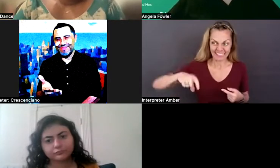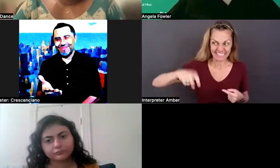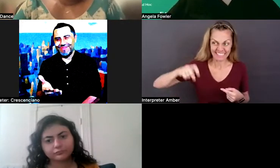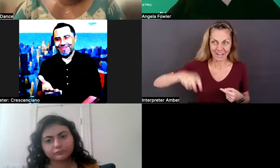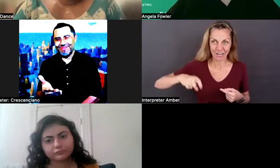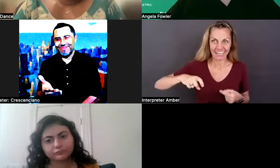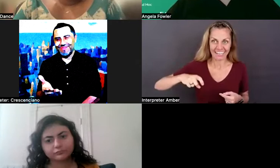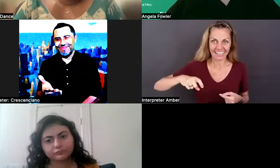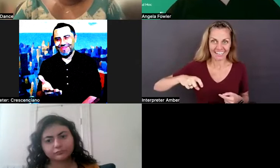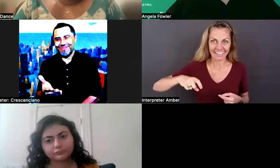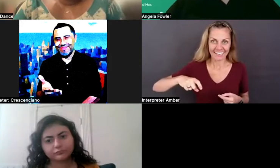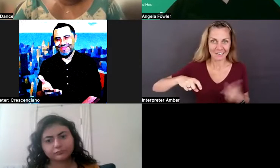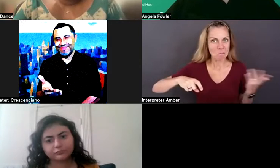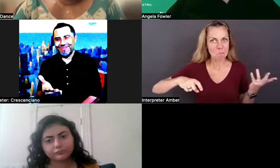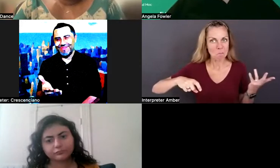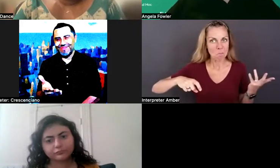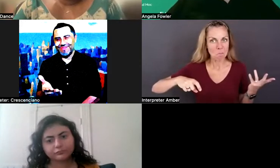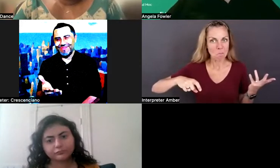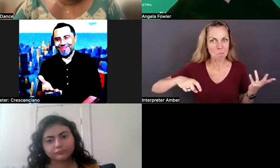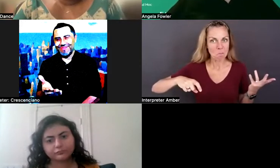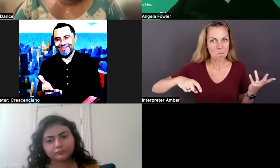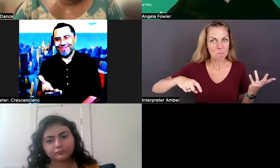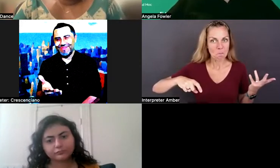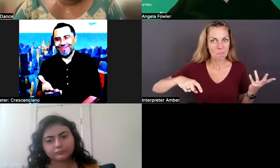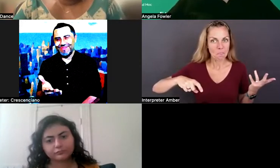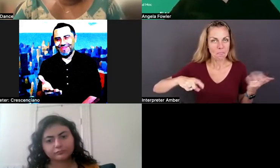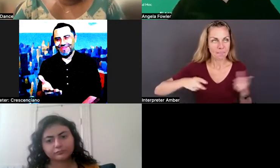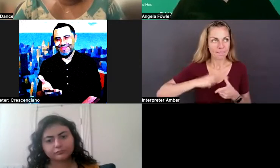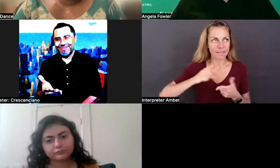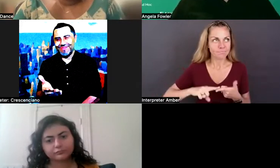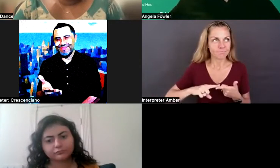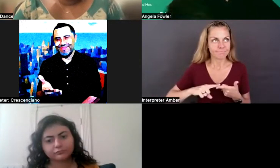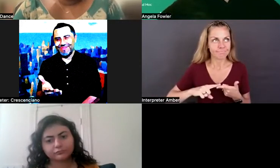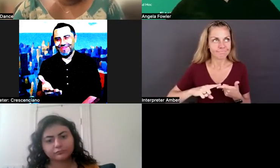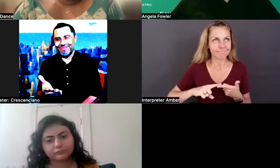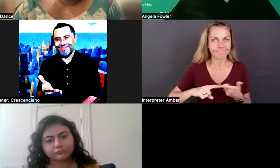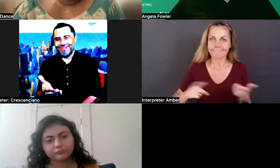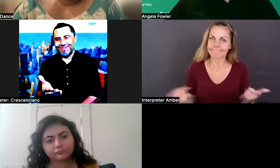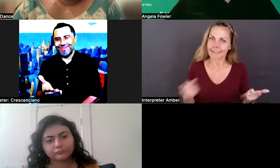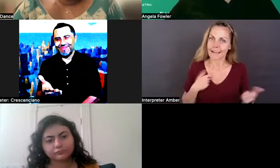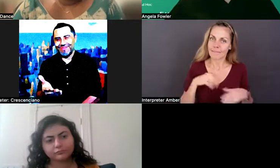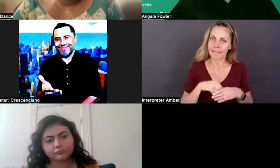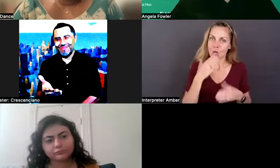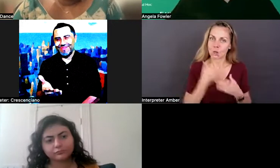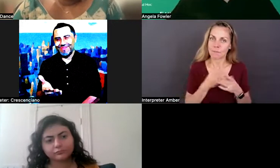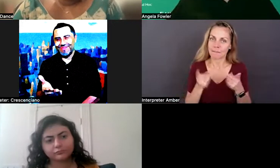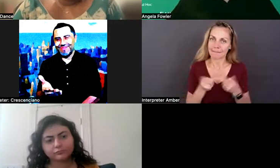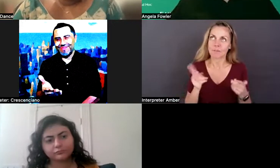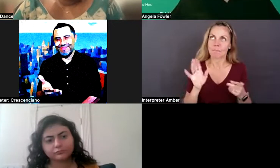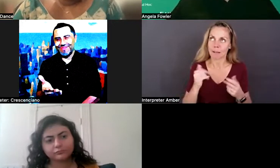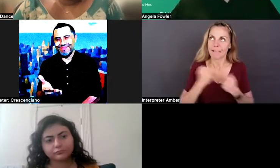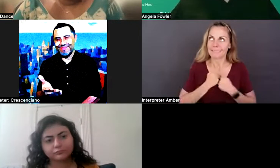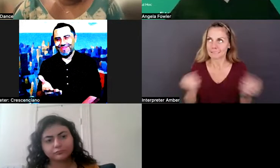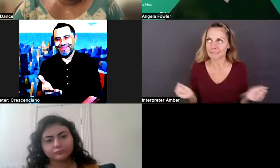was put in a good position by disclosing